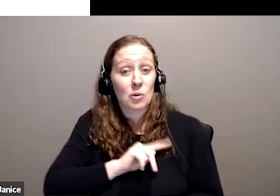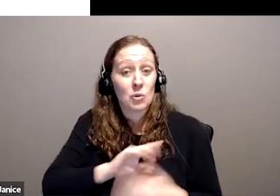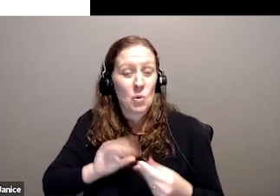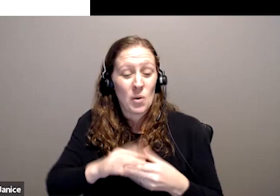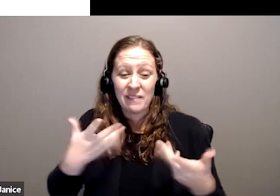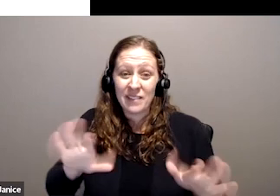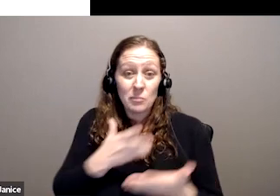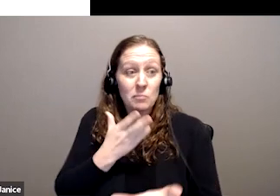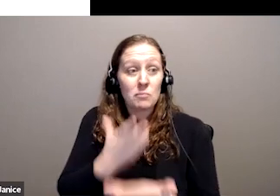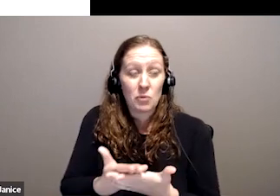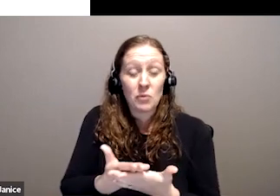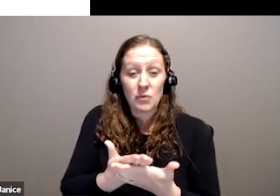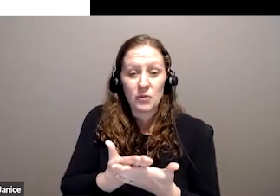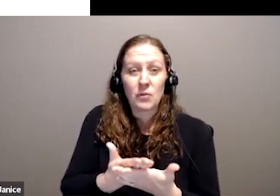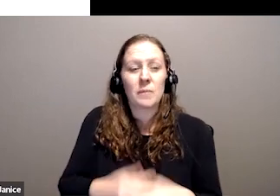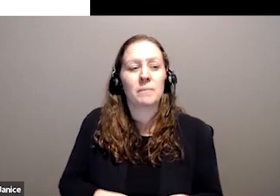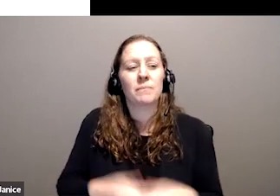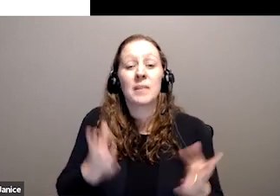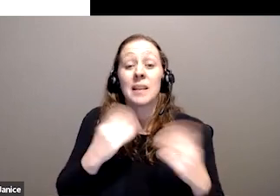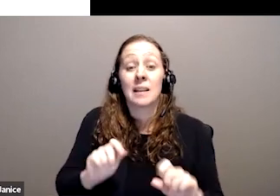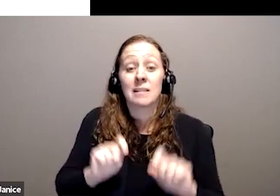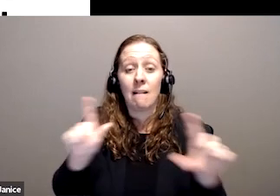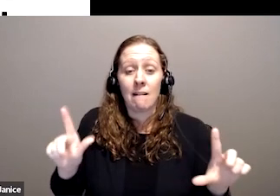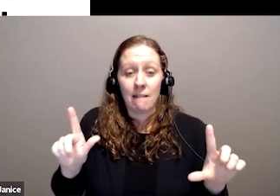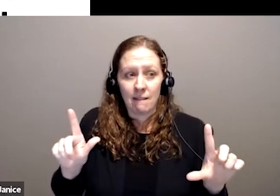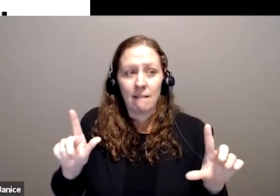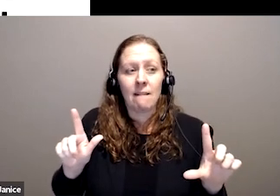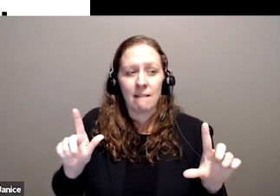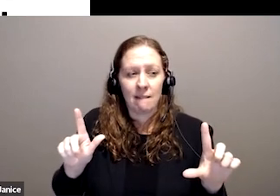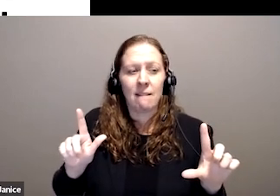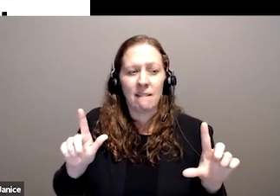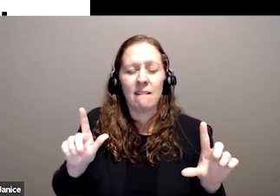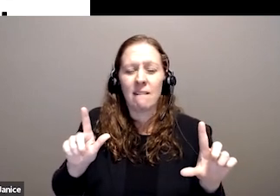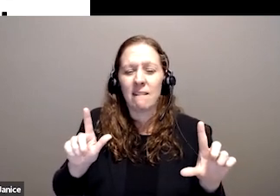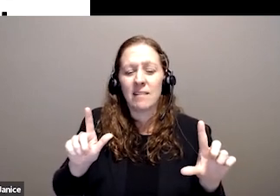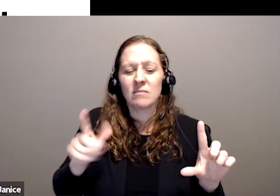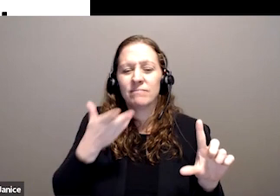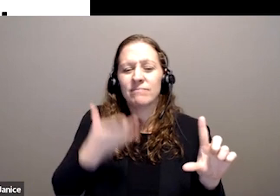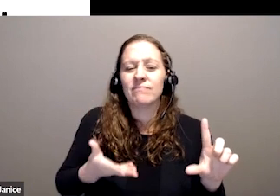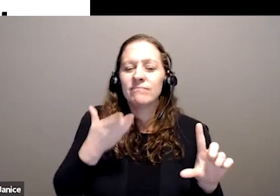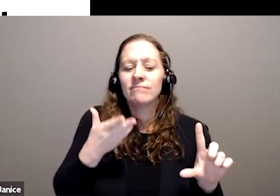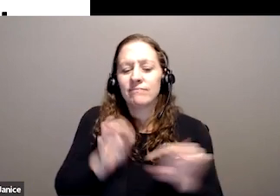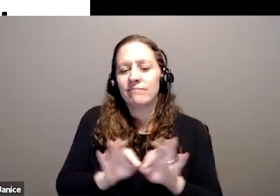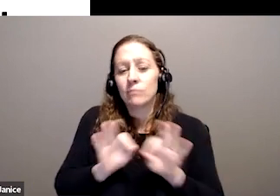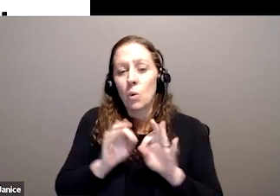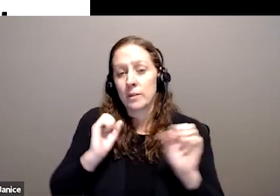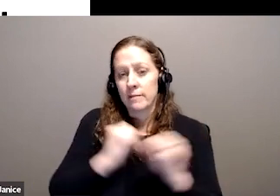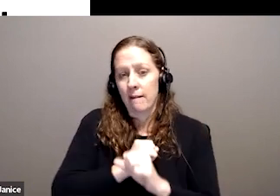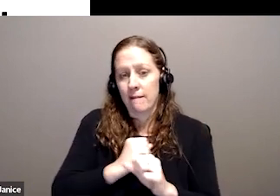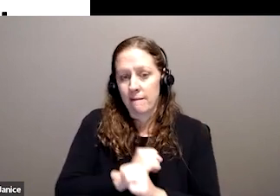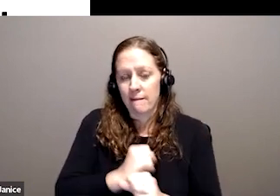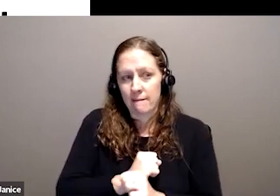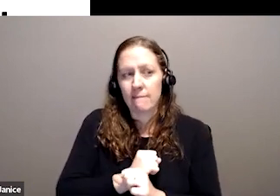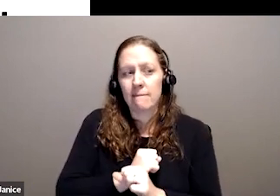So let me now go to the next slide, which gives you a few key statistics on the NDIS.